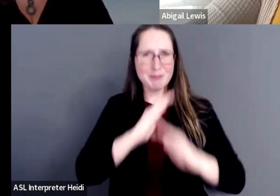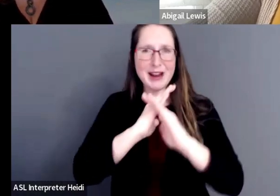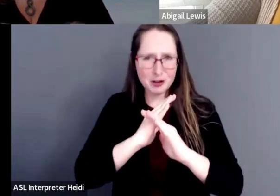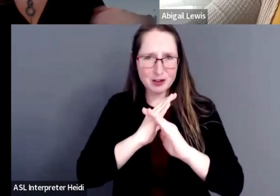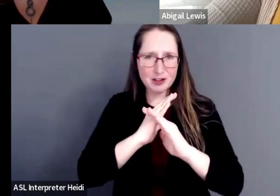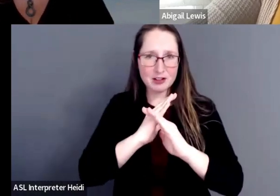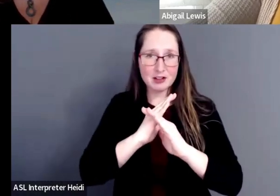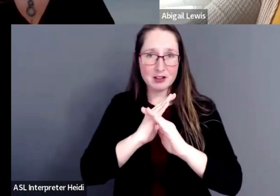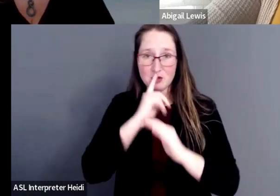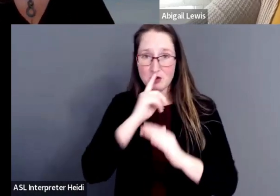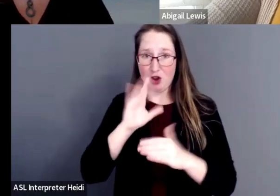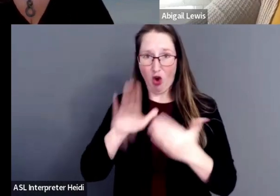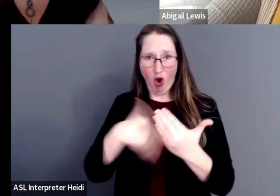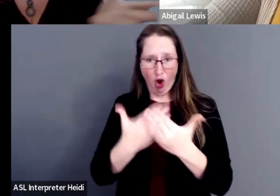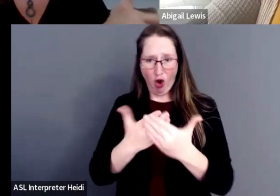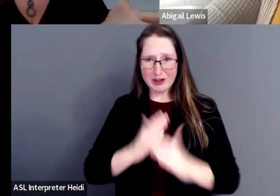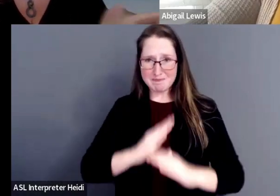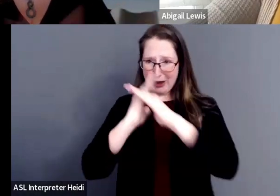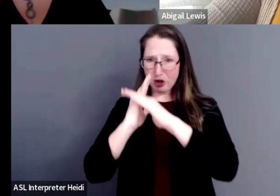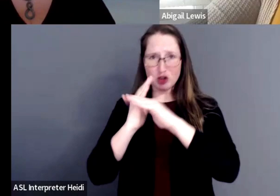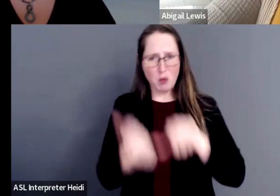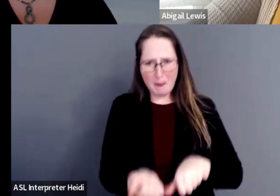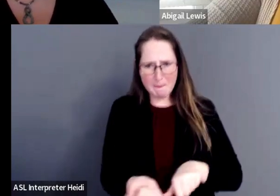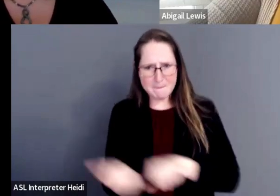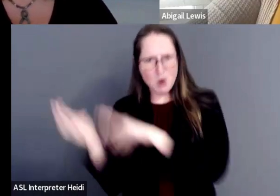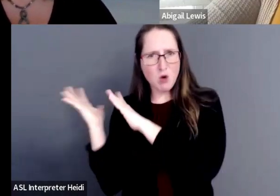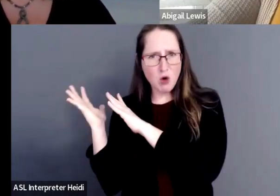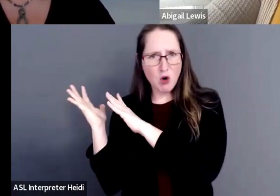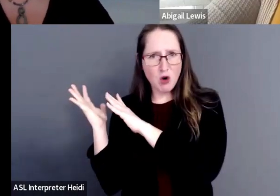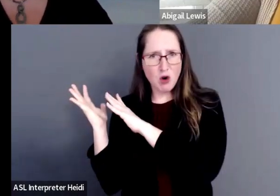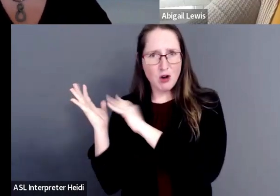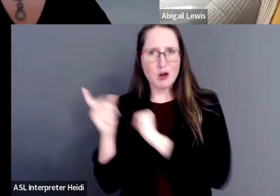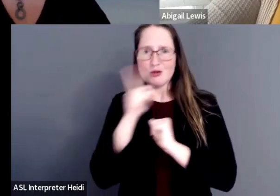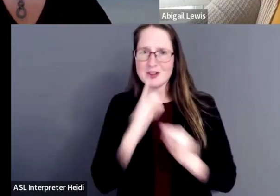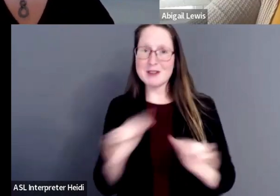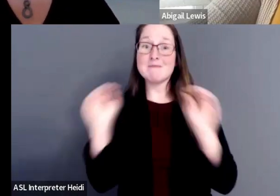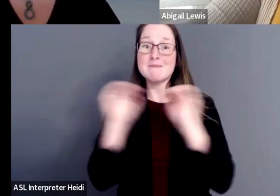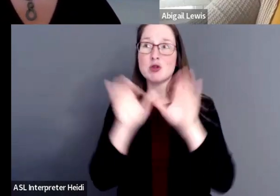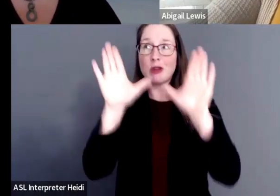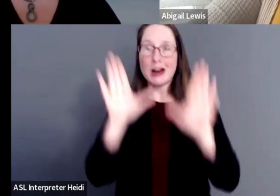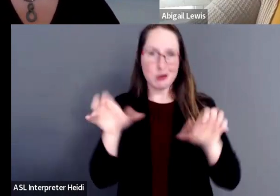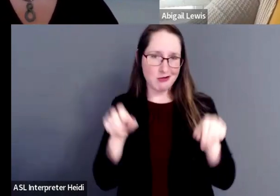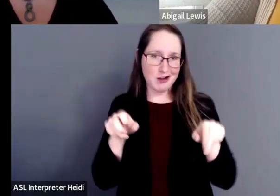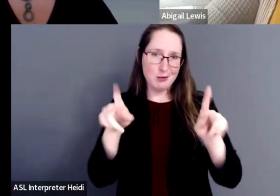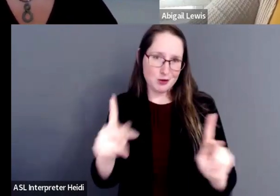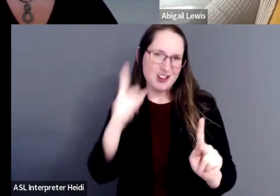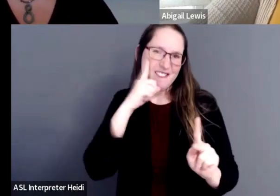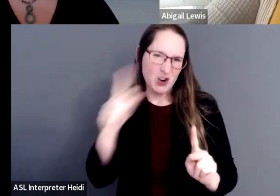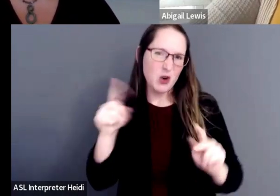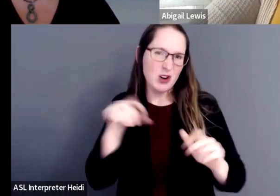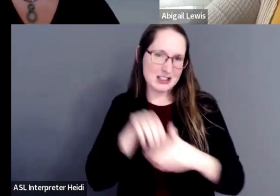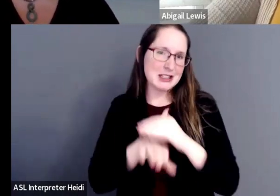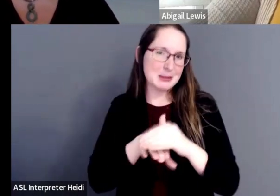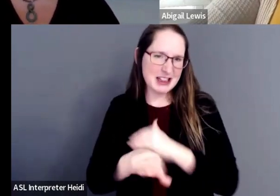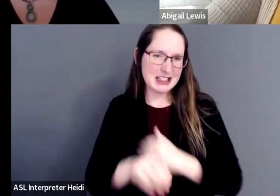remove all of that, then you have greater opportunity for accessibility.